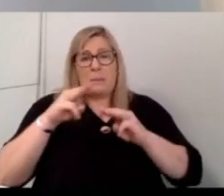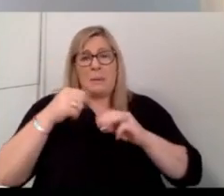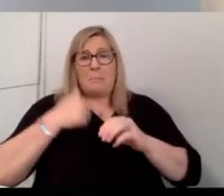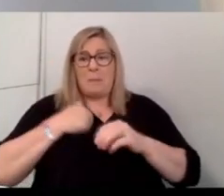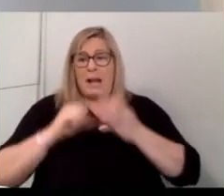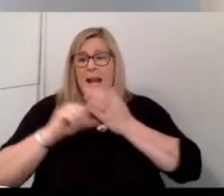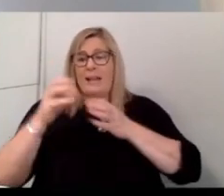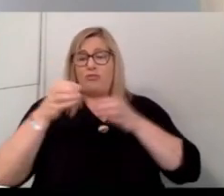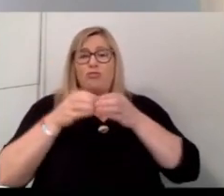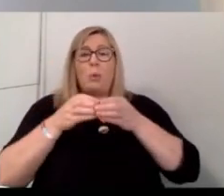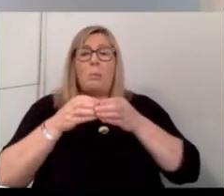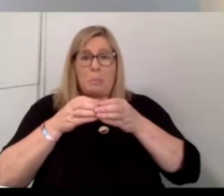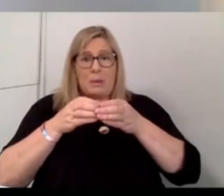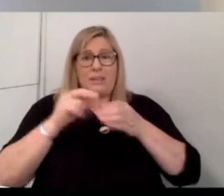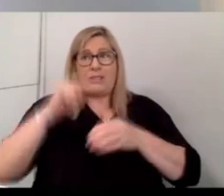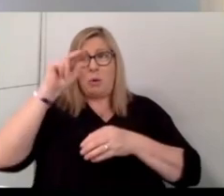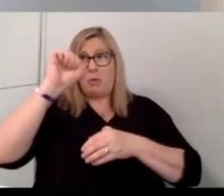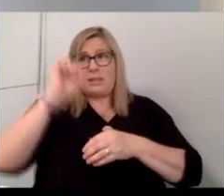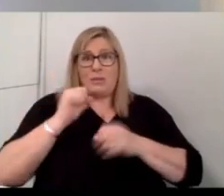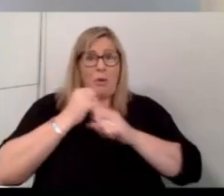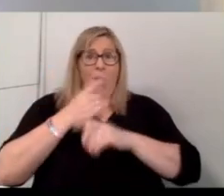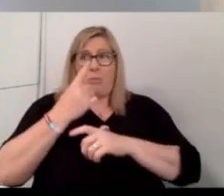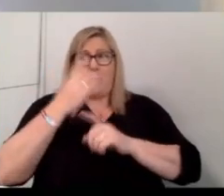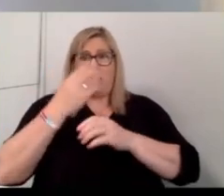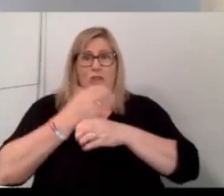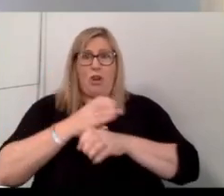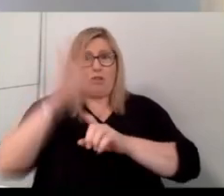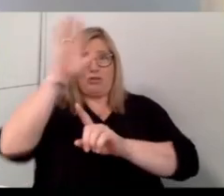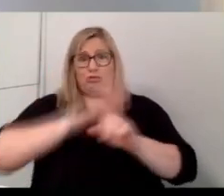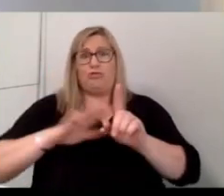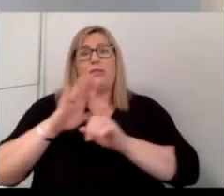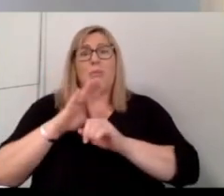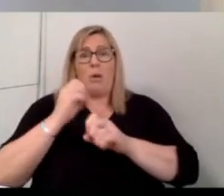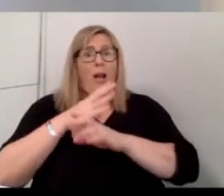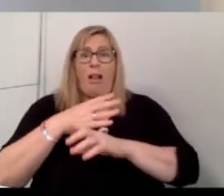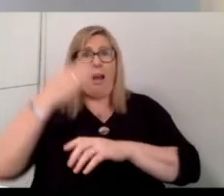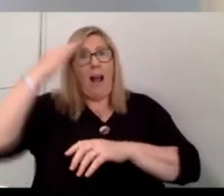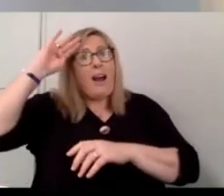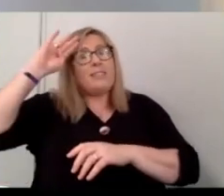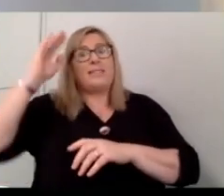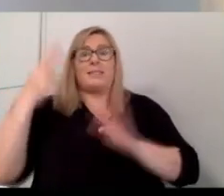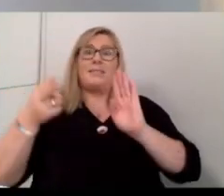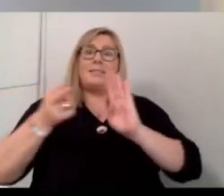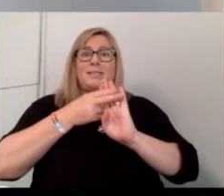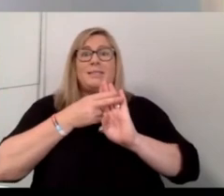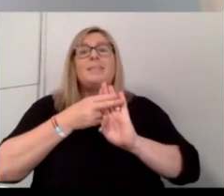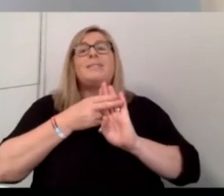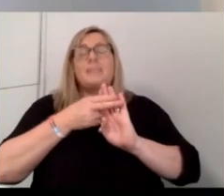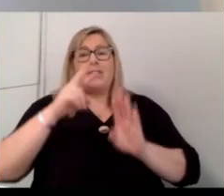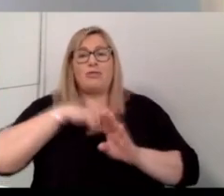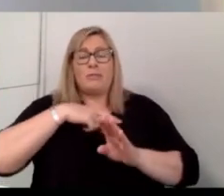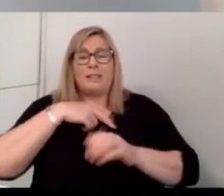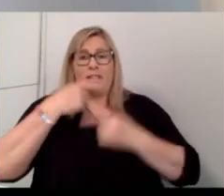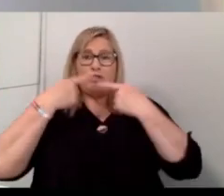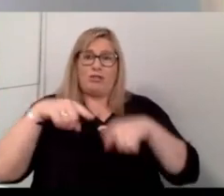as to that the north and south, we're all one country at the end of the day, we're all on the island of Ireland. And it's really strange to me to